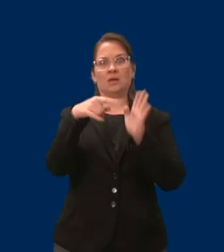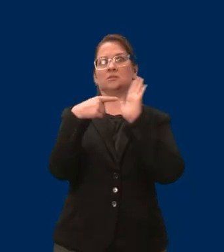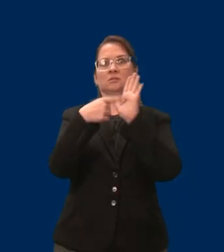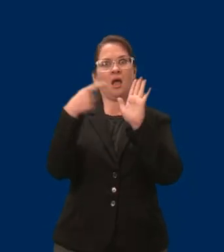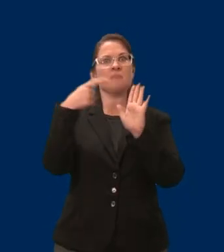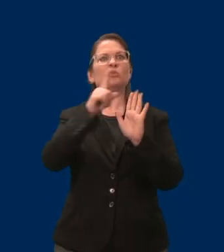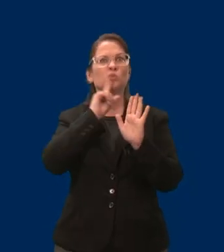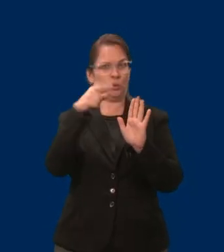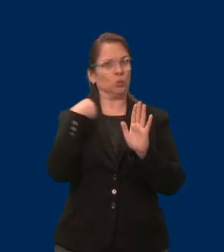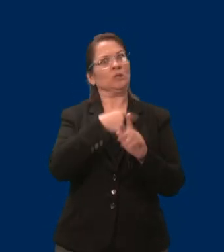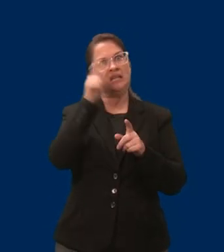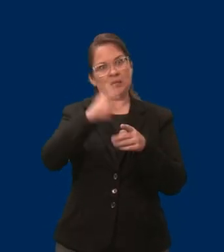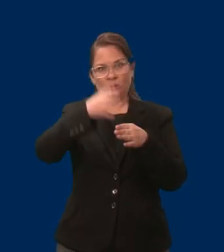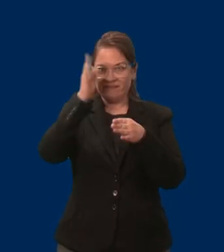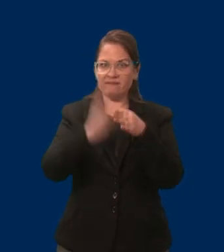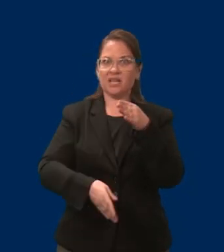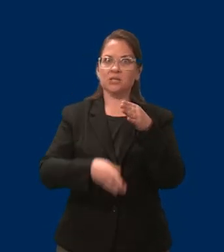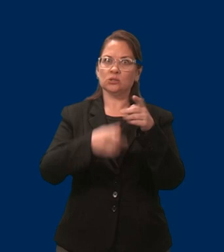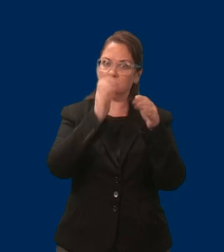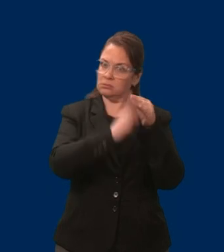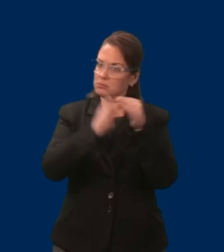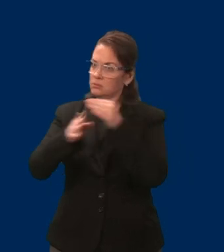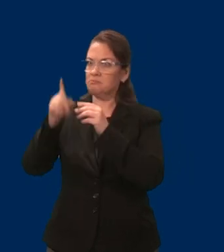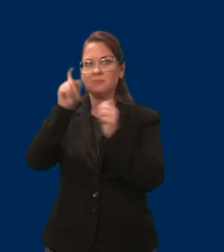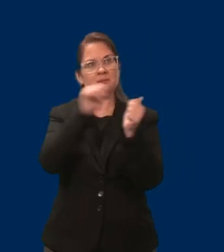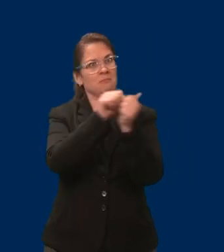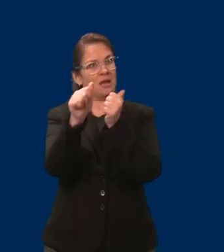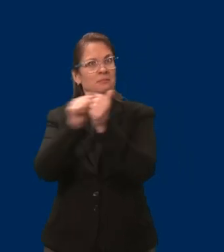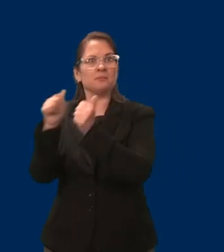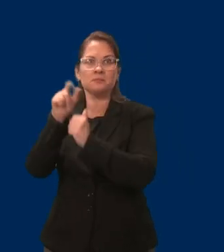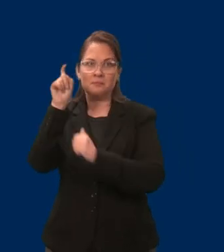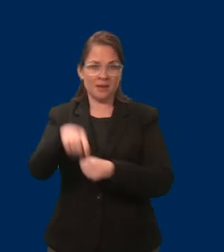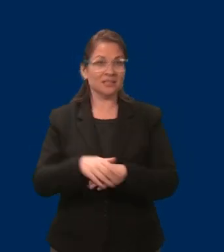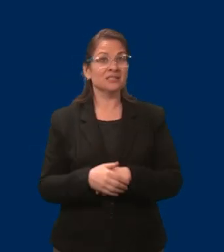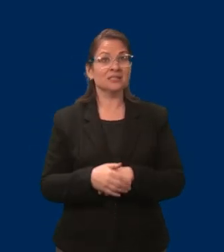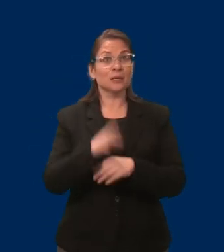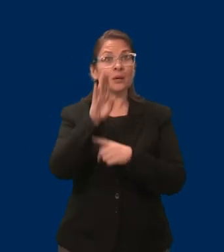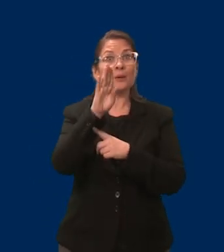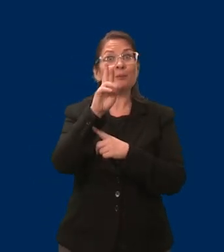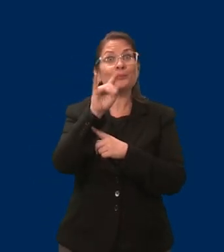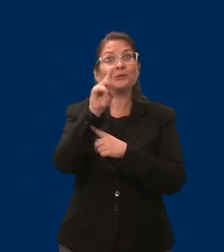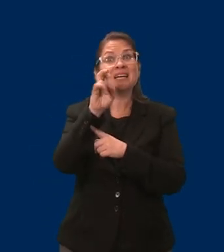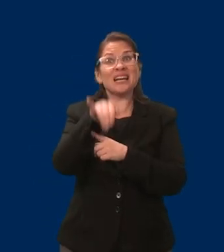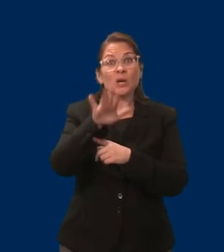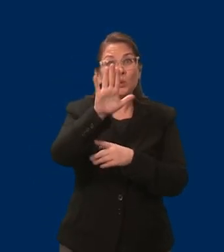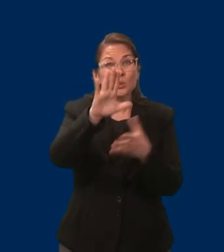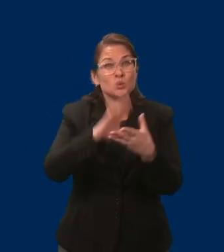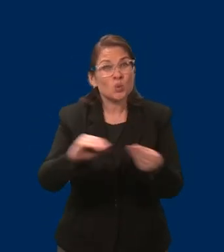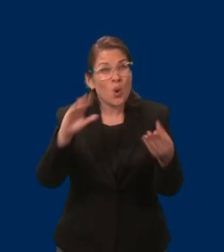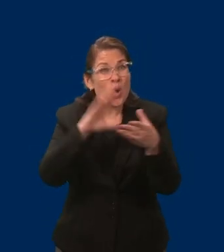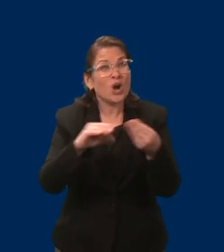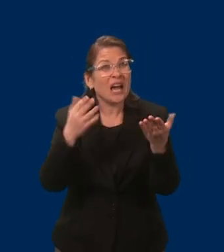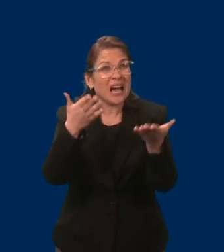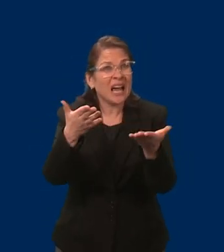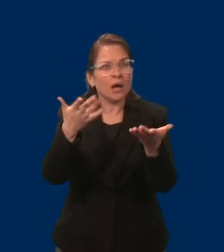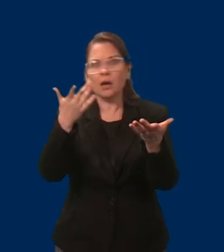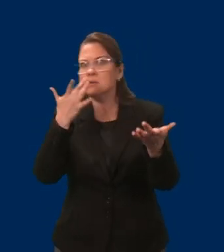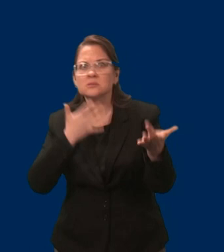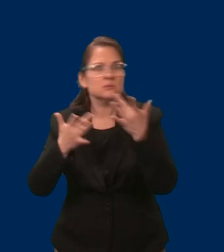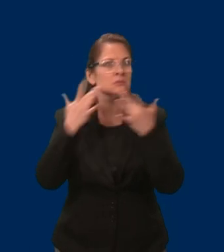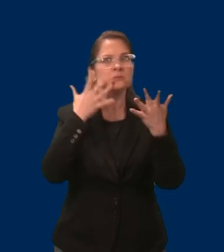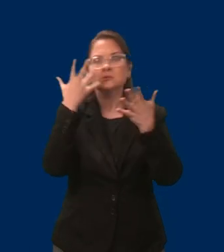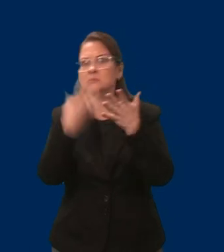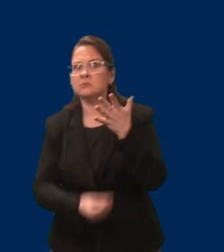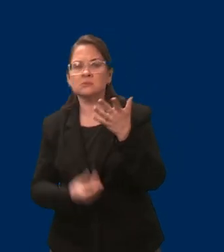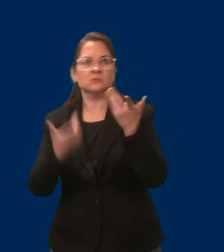But in addition, Brittany, there are so many gaps and you just shot them out there and Rob and Jillian too. We need to fix